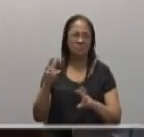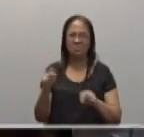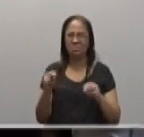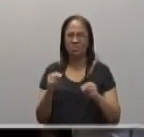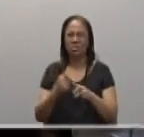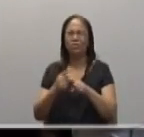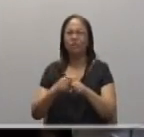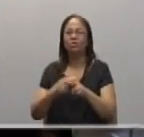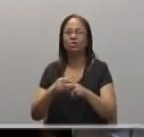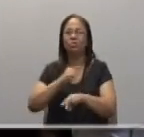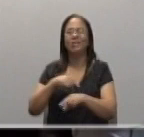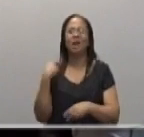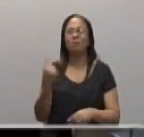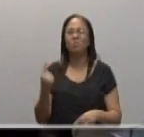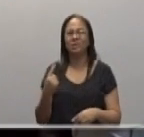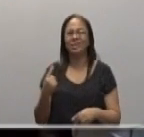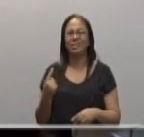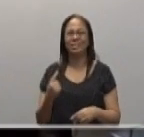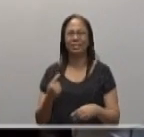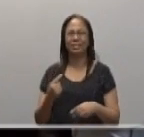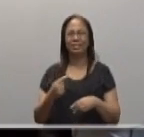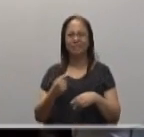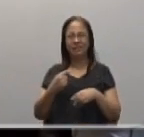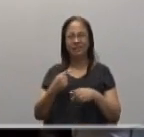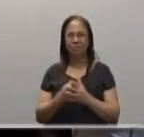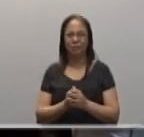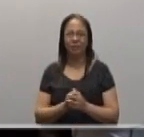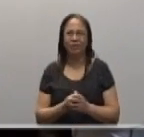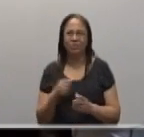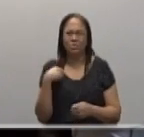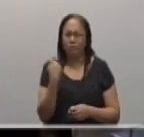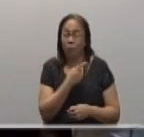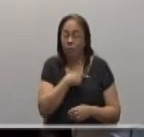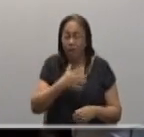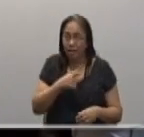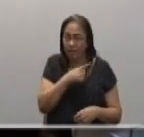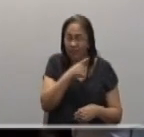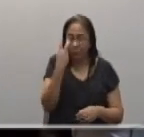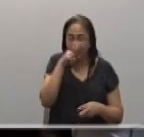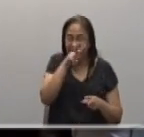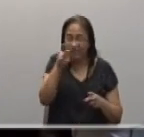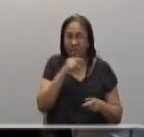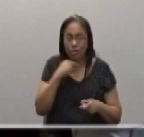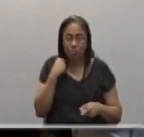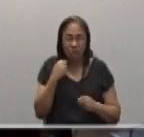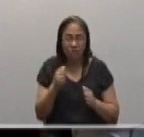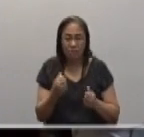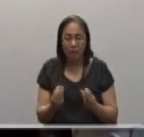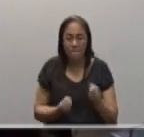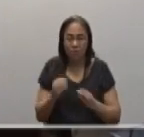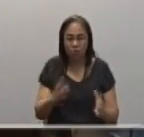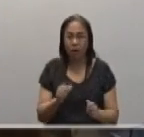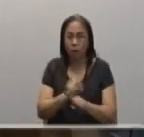the sister, the priest, the missionary working, we are so impressed. We would like to do what they are doing.